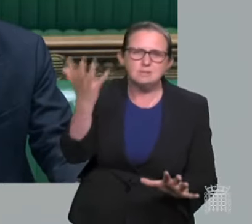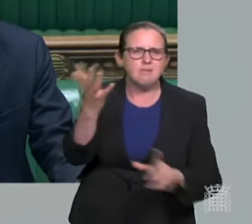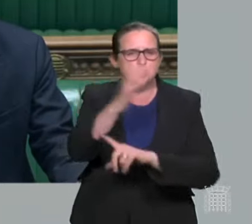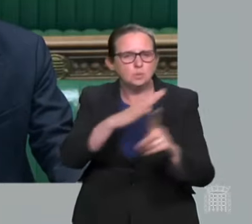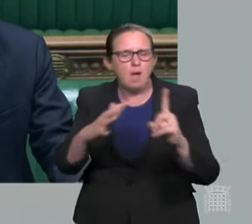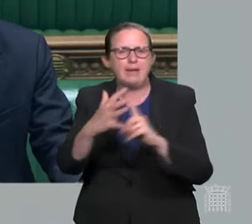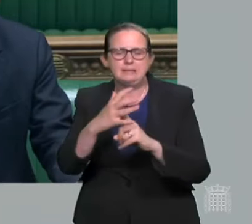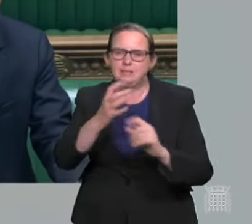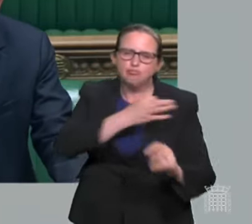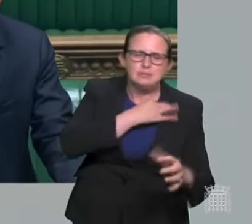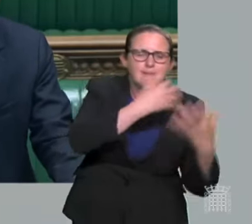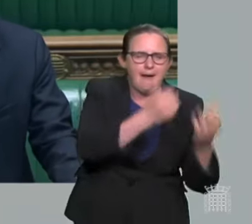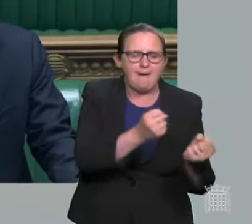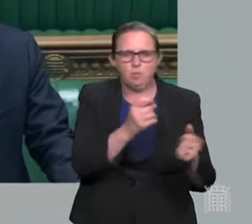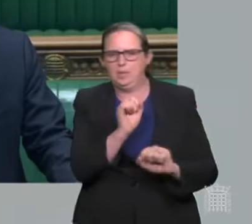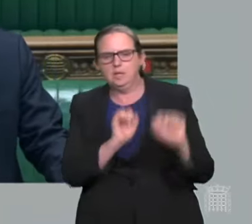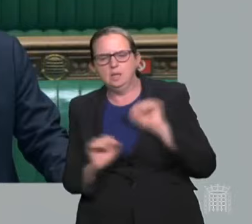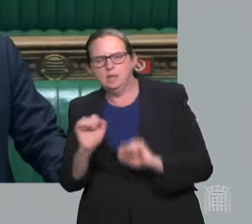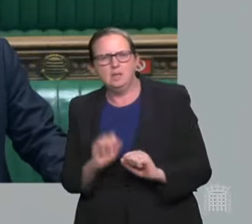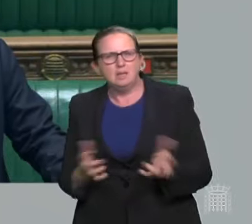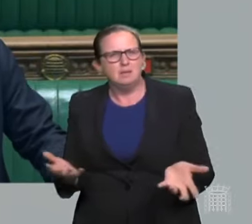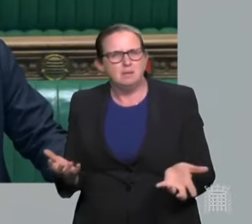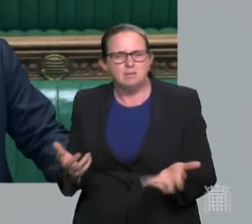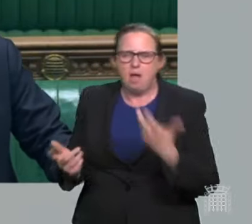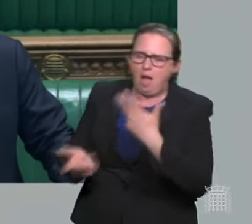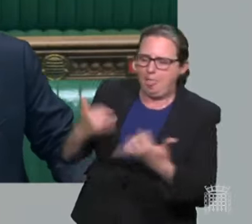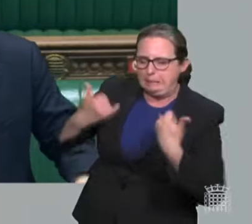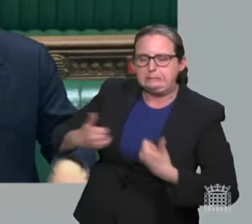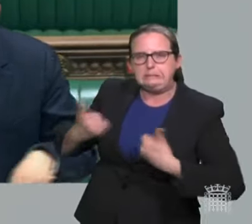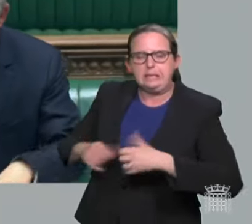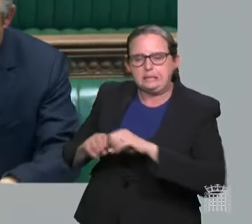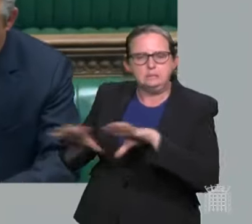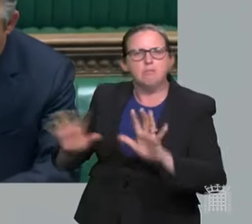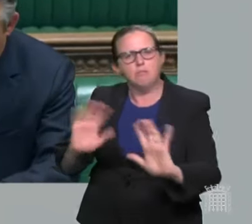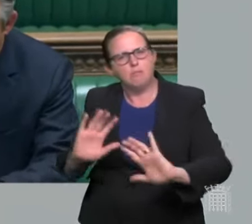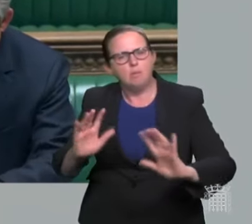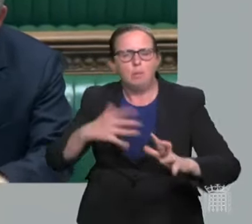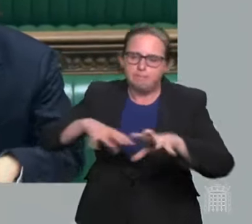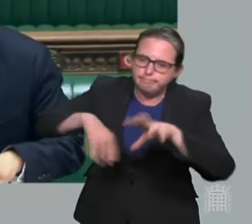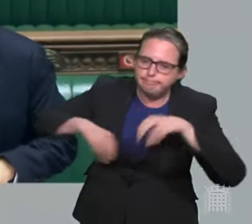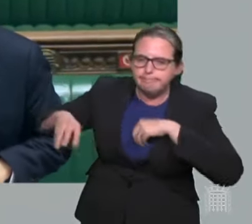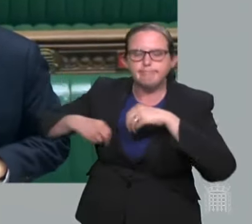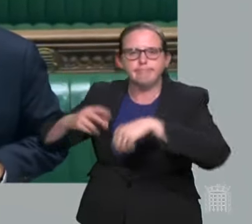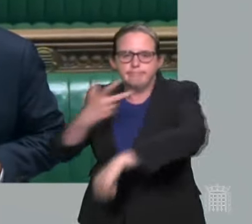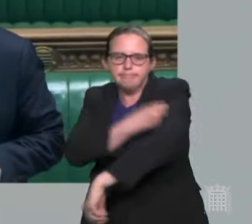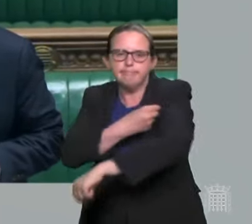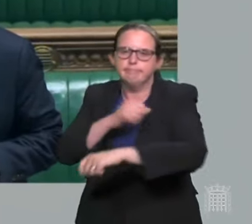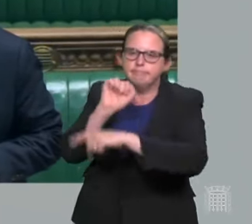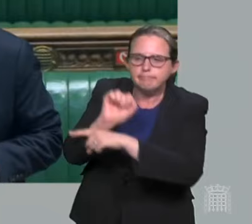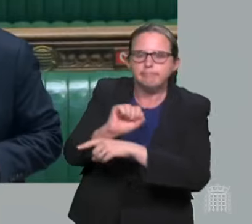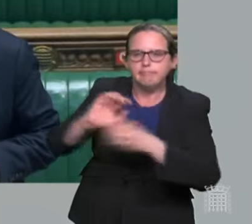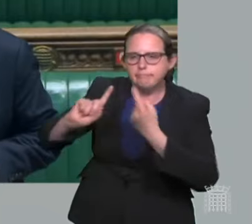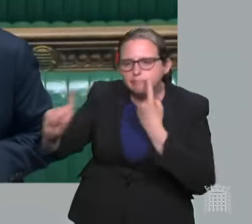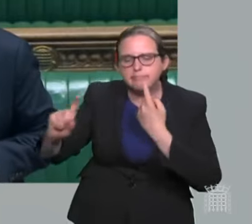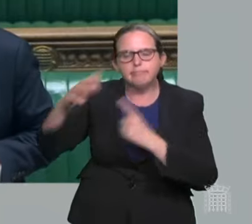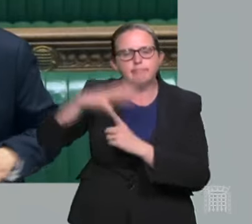the time. We just don't accept other diseases. We take interventions to try and prevent other diseases.